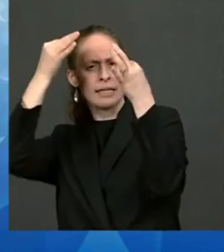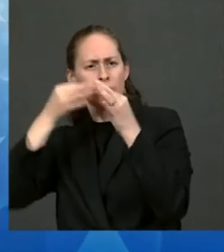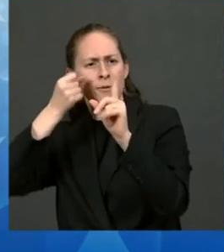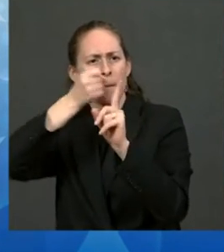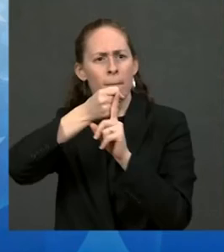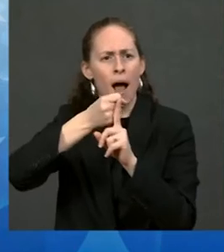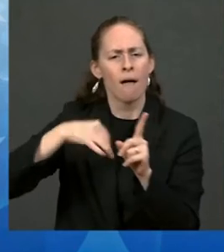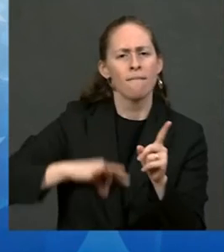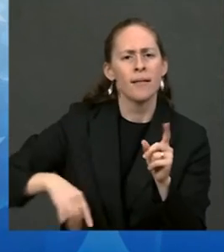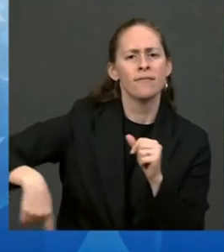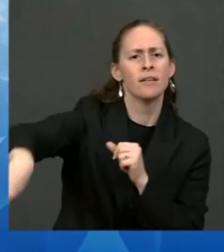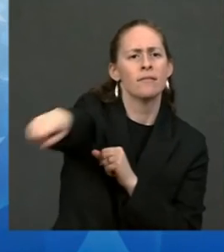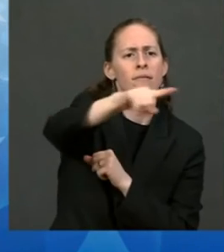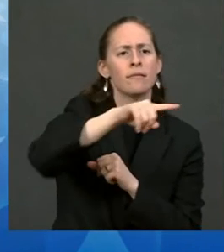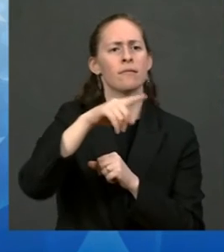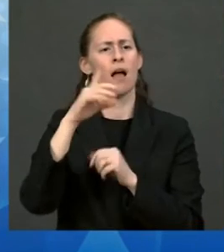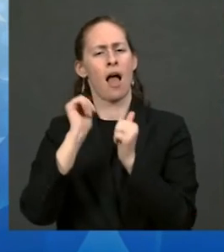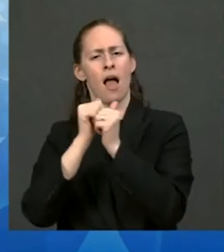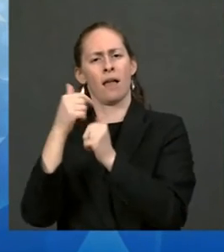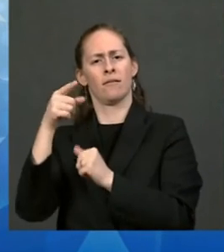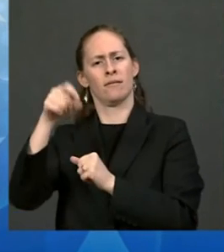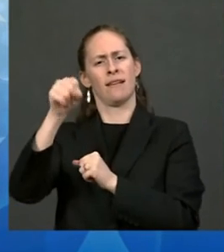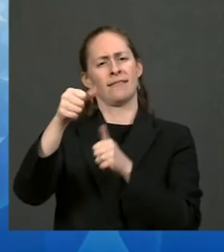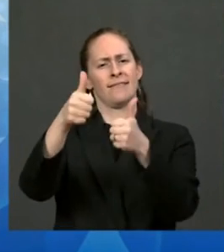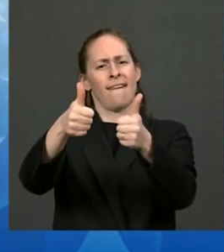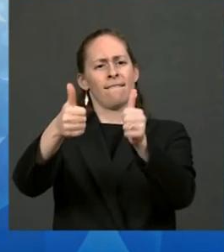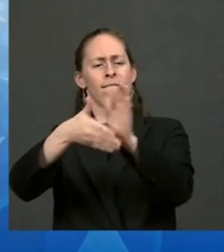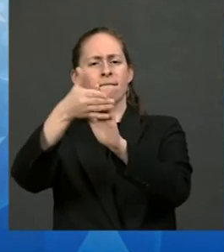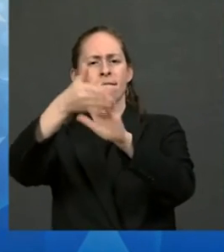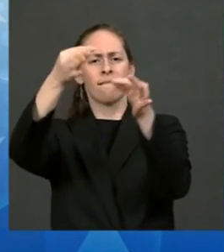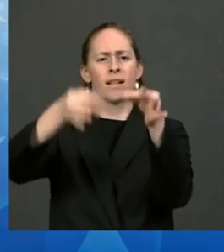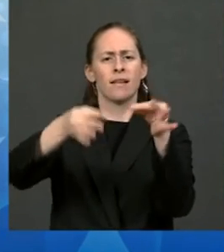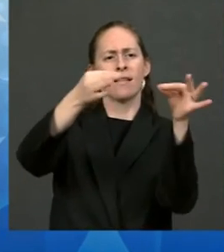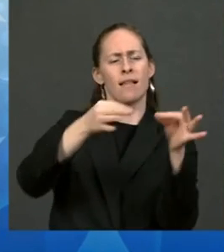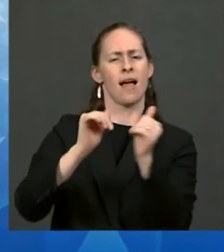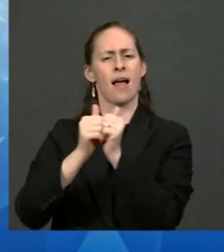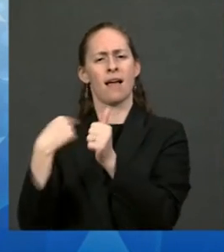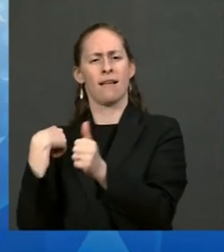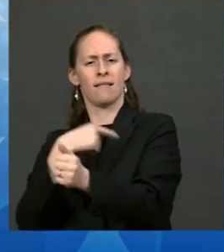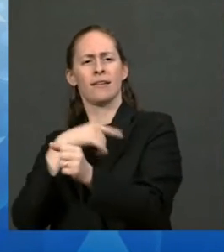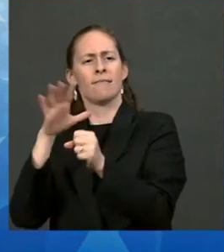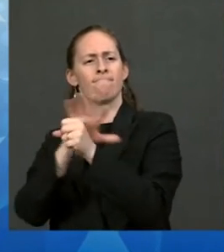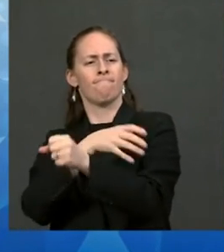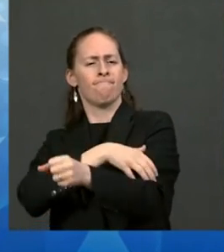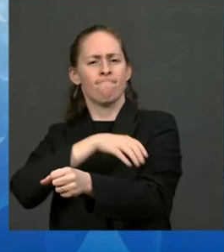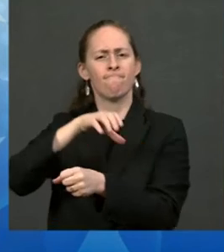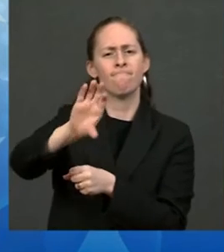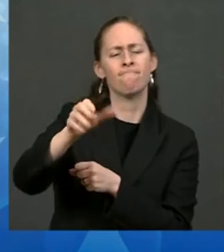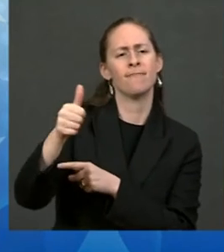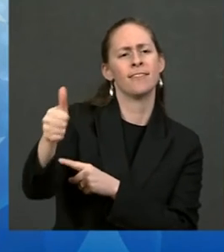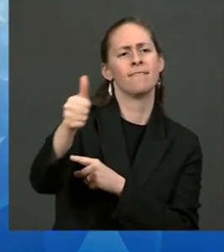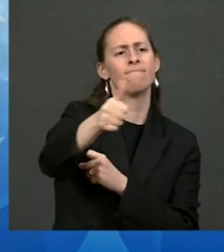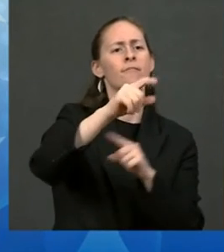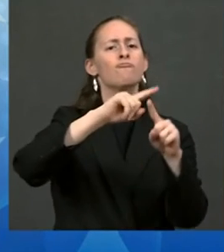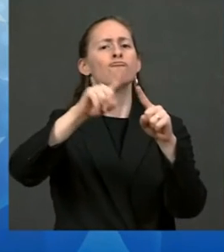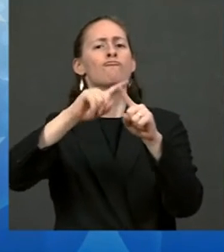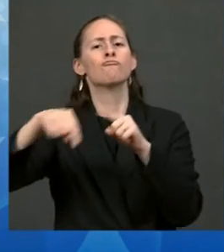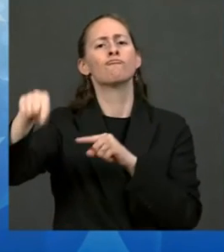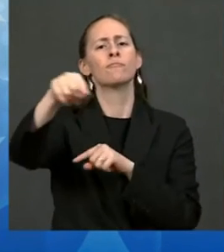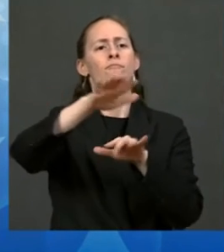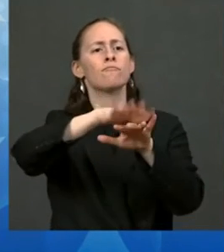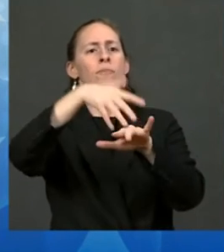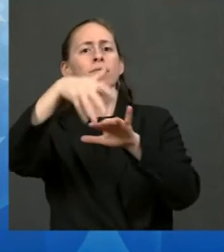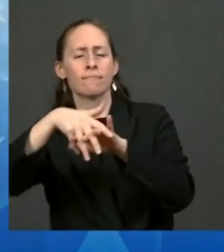behind the work to address the missing and murdered indigenous peoples crisis and the intensive process we are undertaking